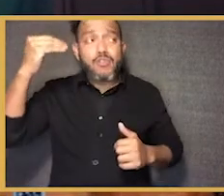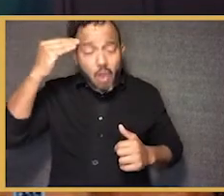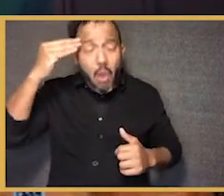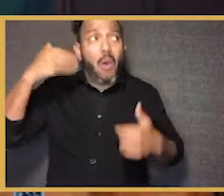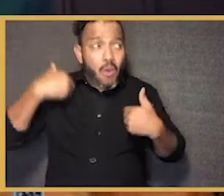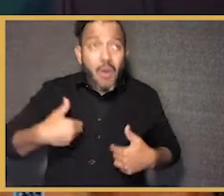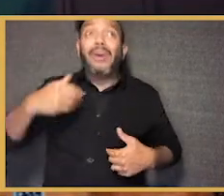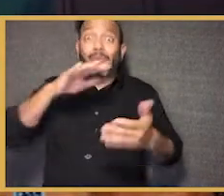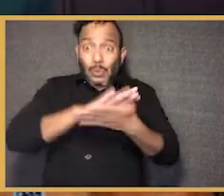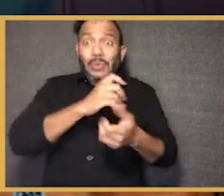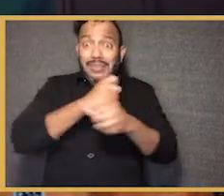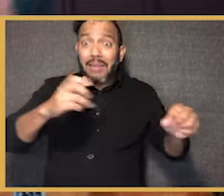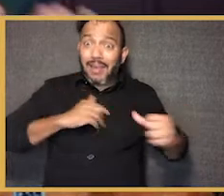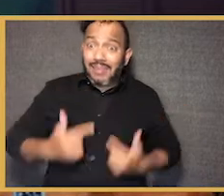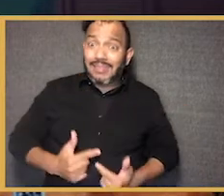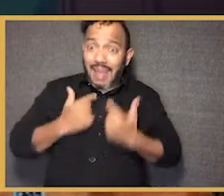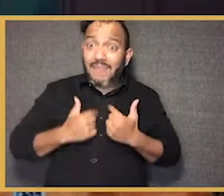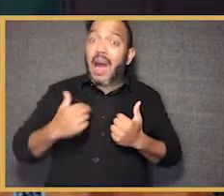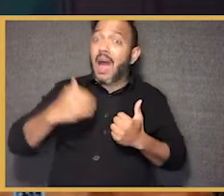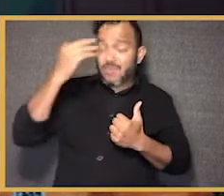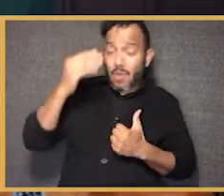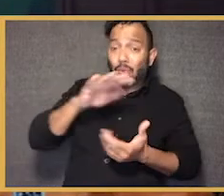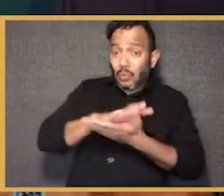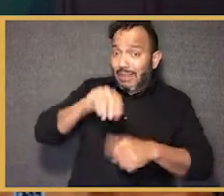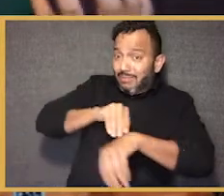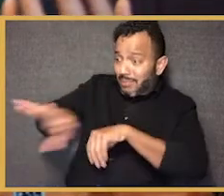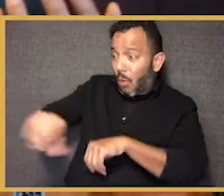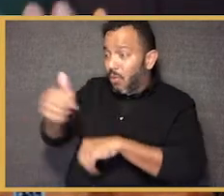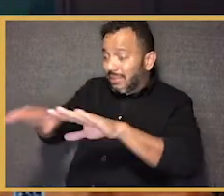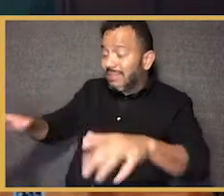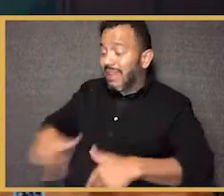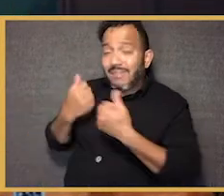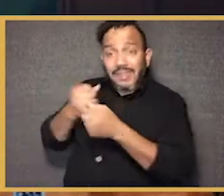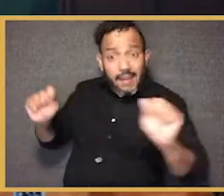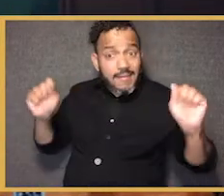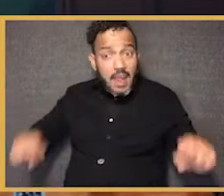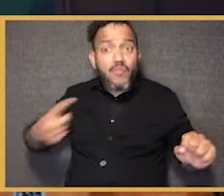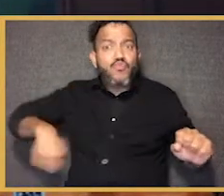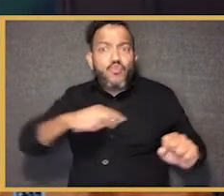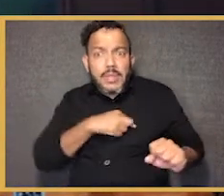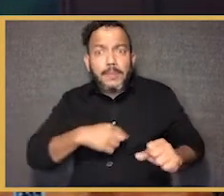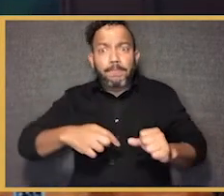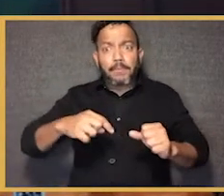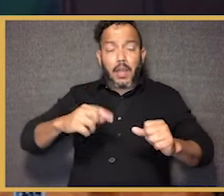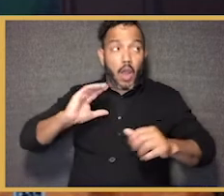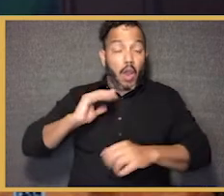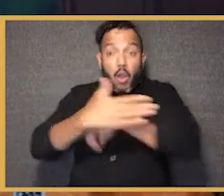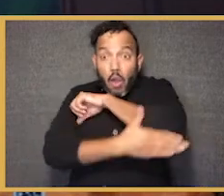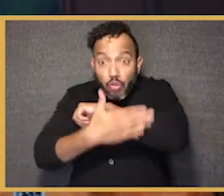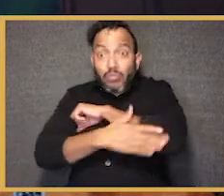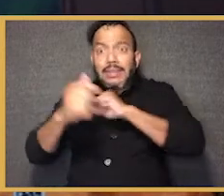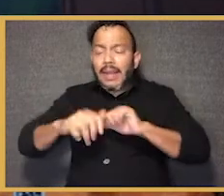know schools saved my life. I know that it can be that difference for kids. And I know that we have a lot of work to do as a